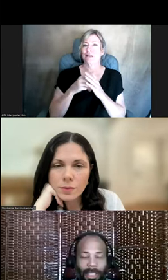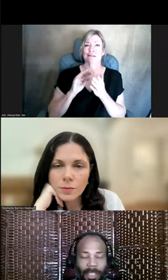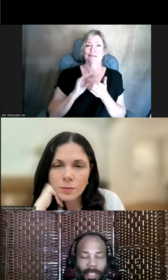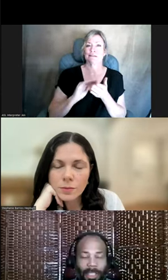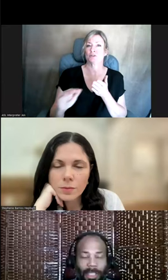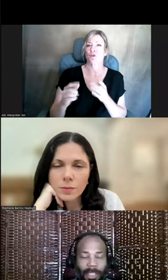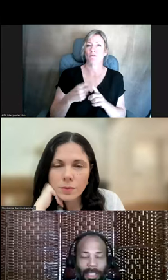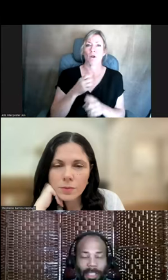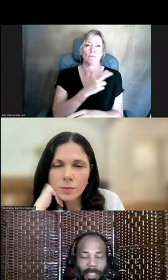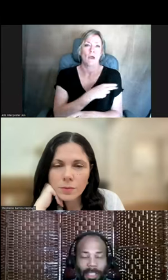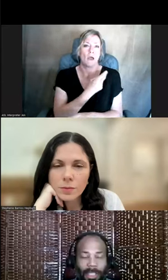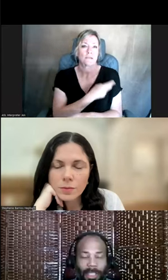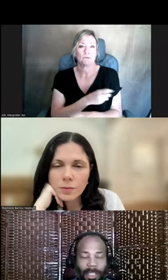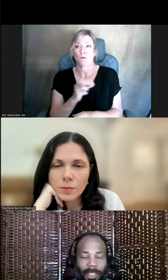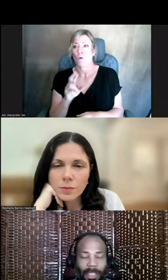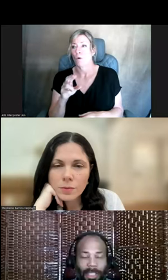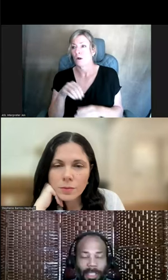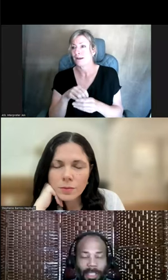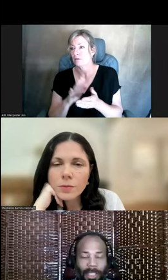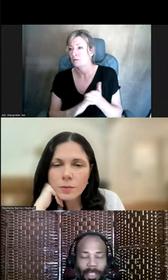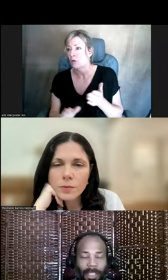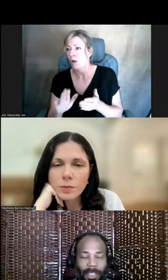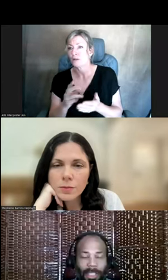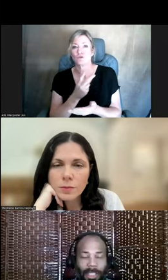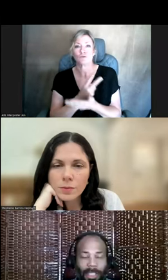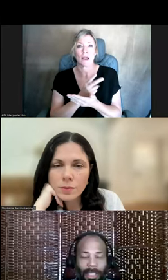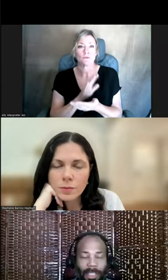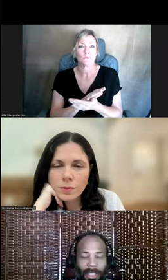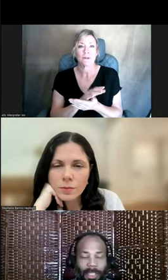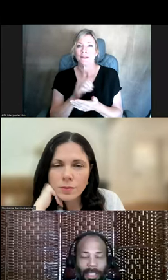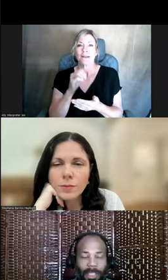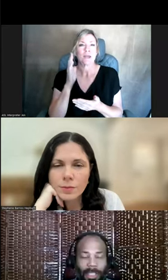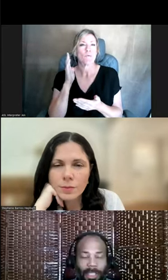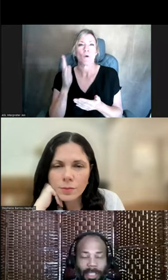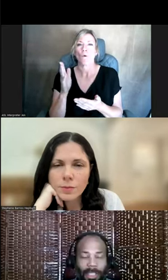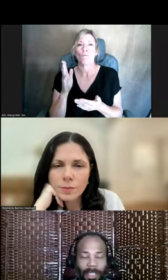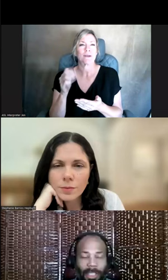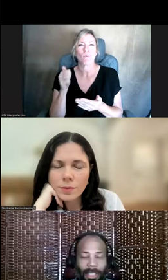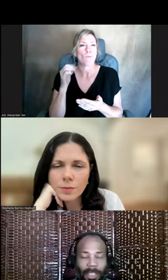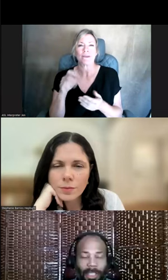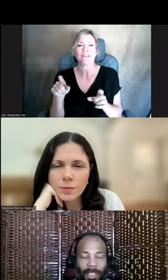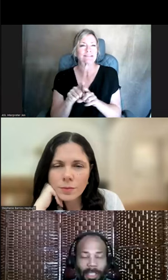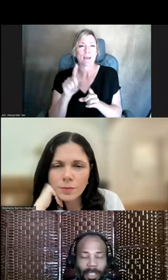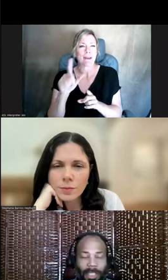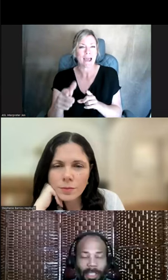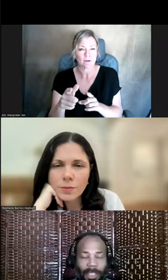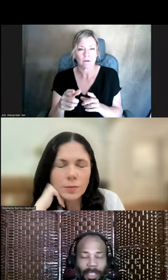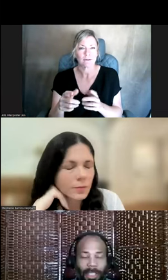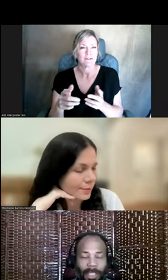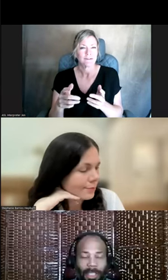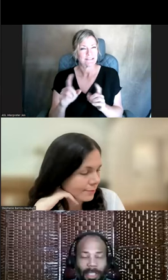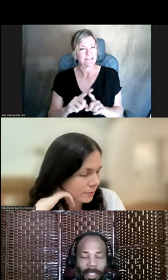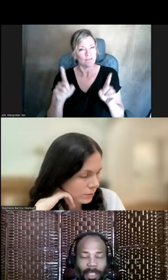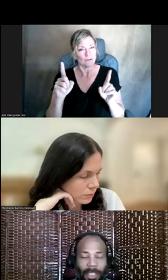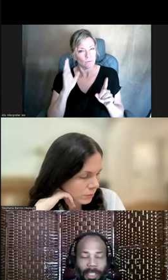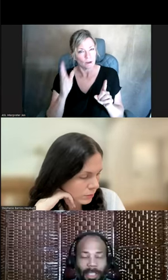when I was in college or something or in grad school, it's not going to be the same later. So going back and revisiting that to make